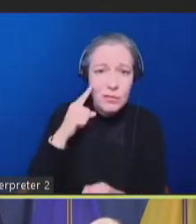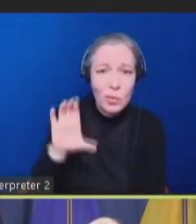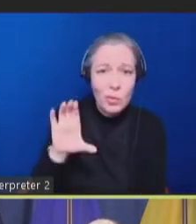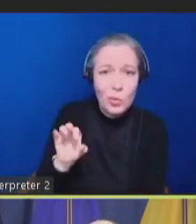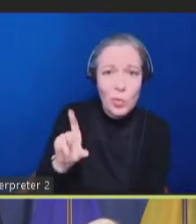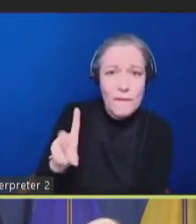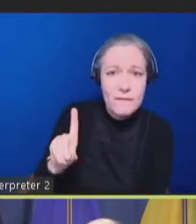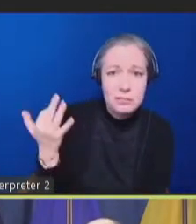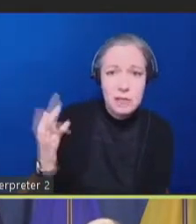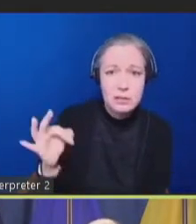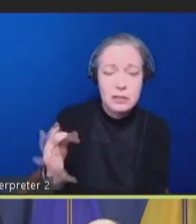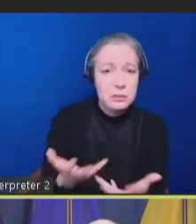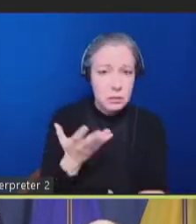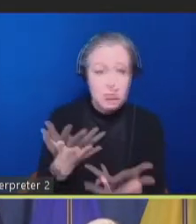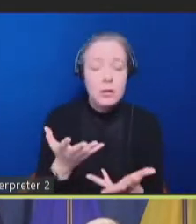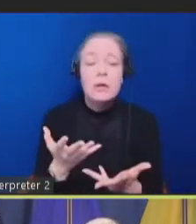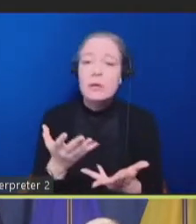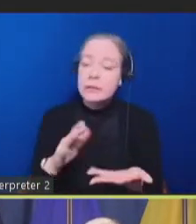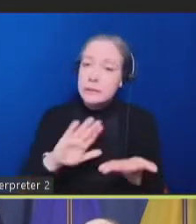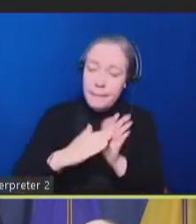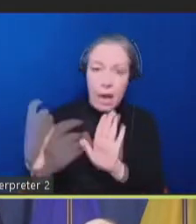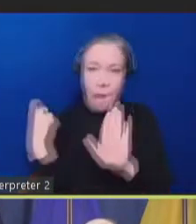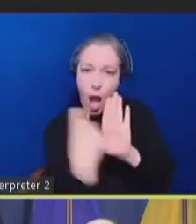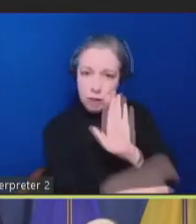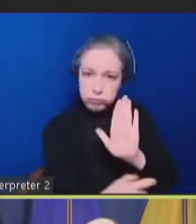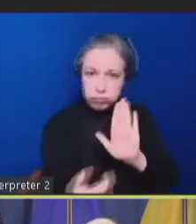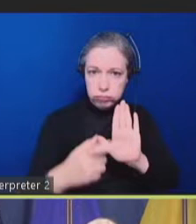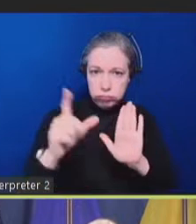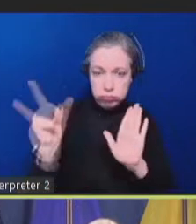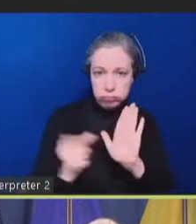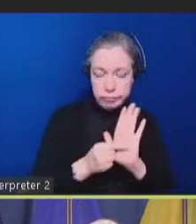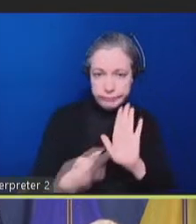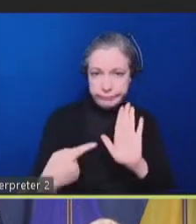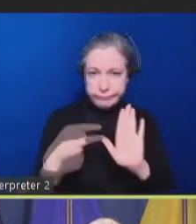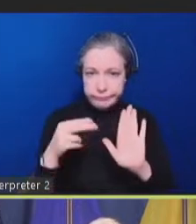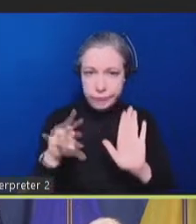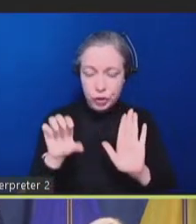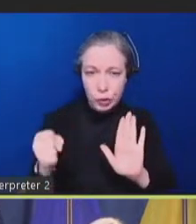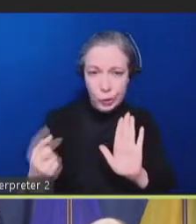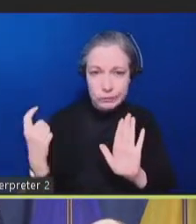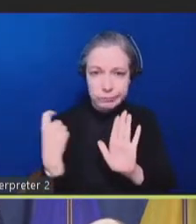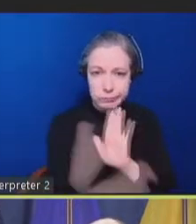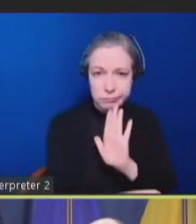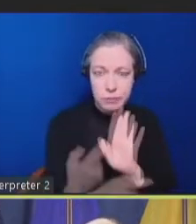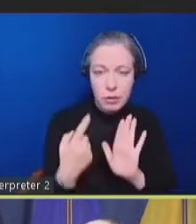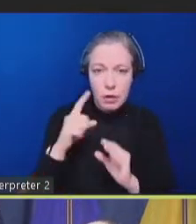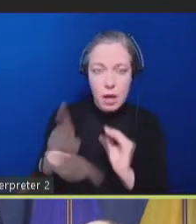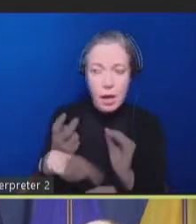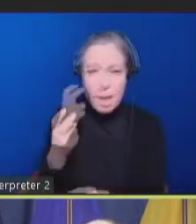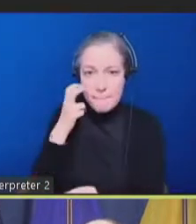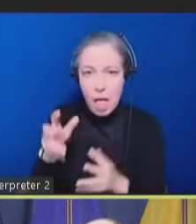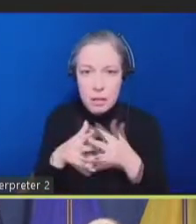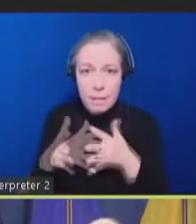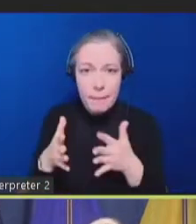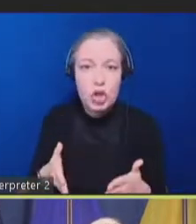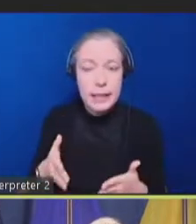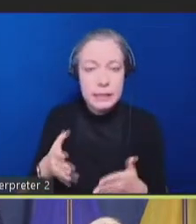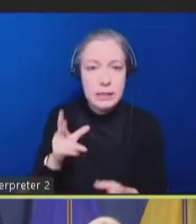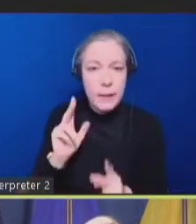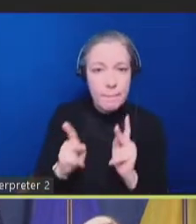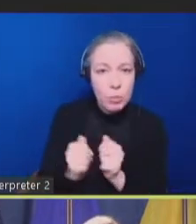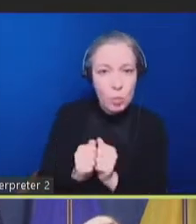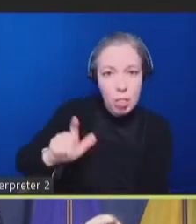This also became front page news. I'm showing two headlines of articles about blind Americans and people with low vision